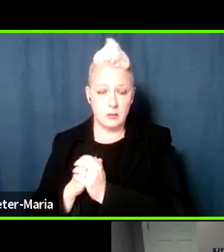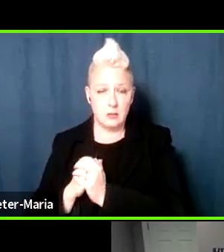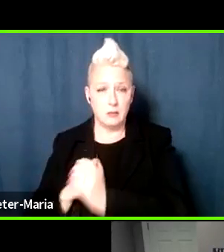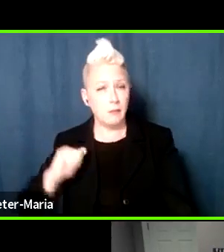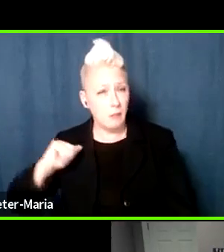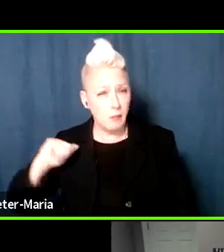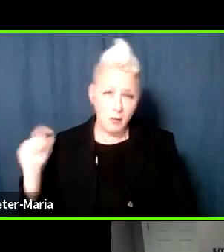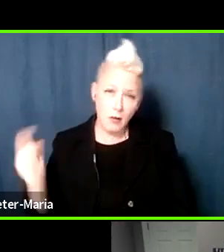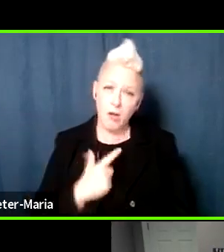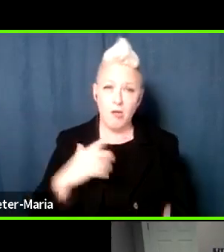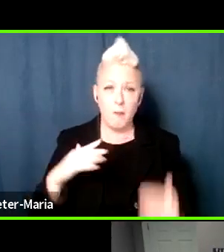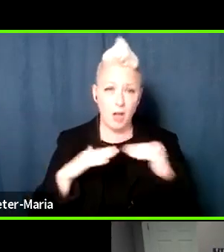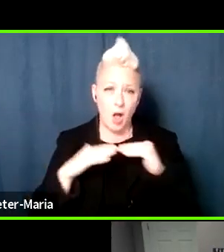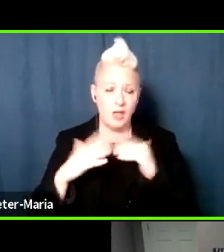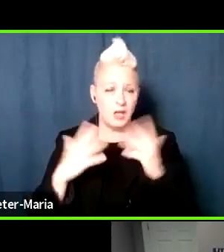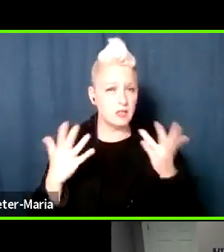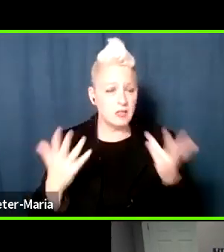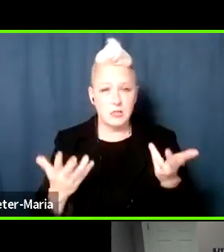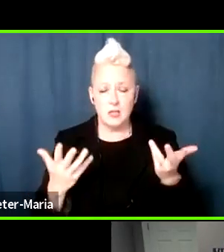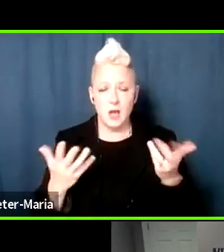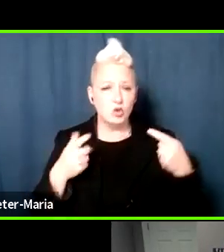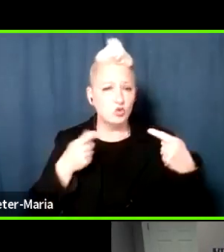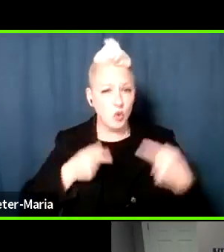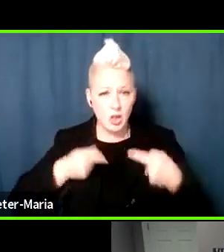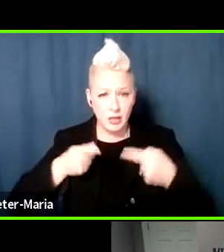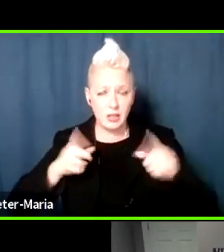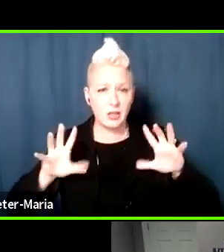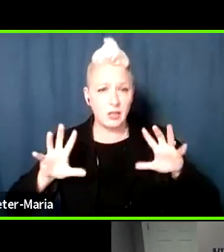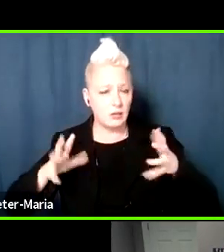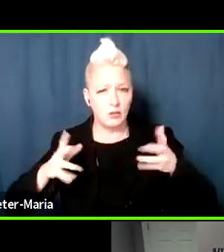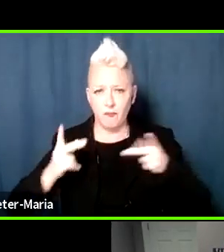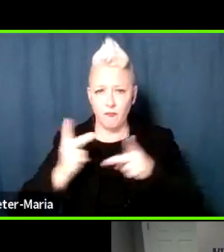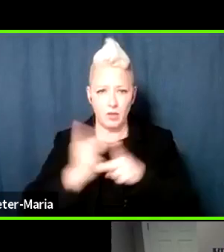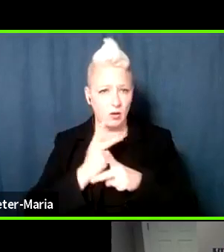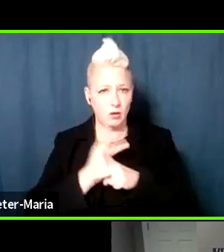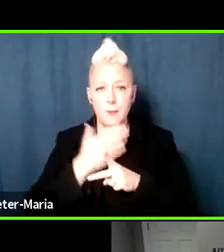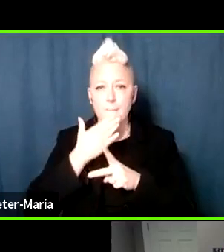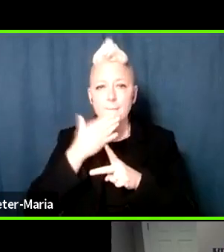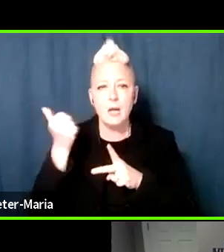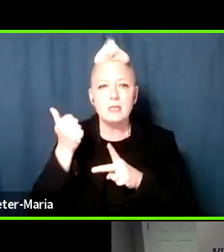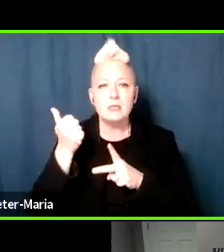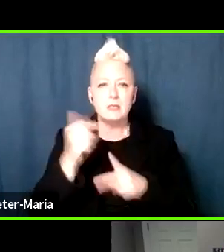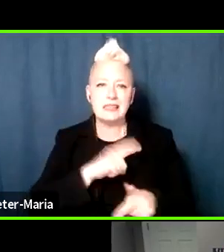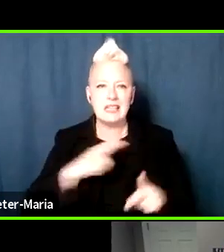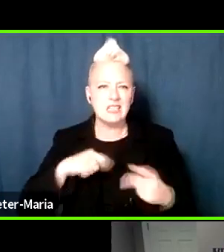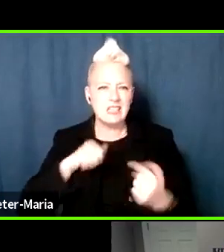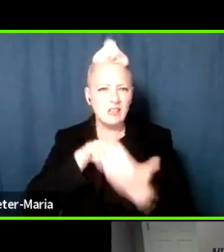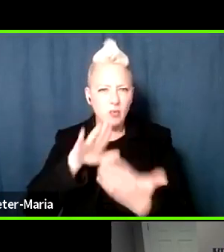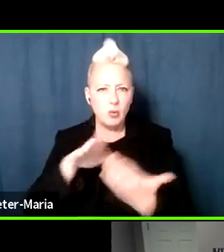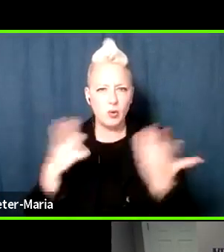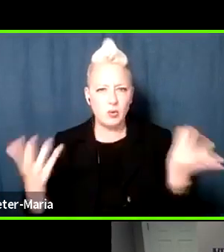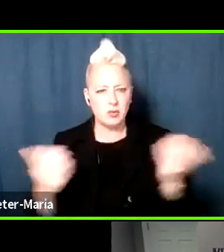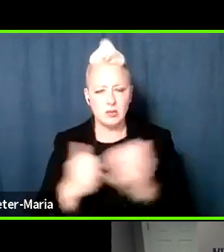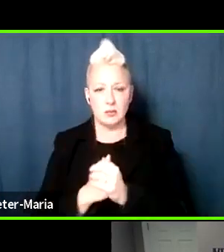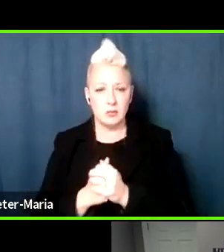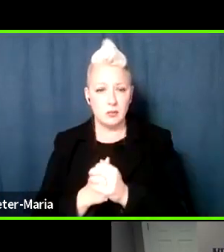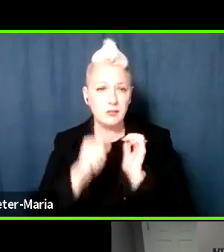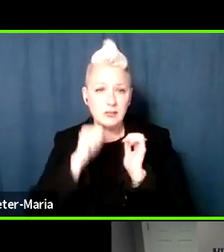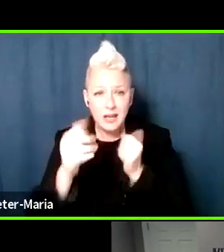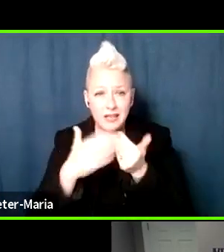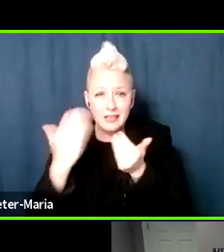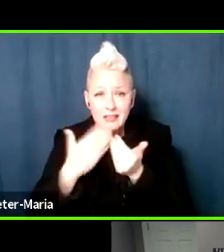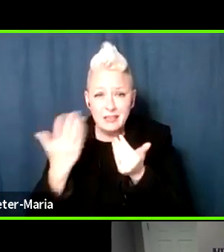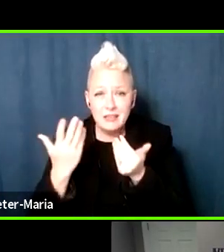colleagues are struggling collectively to find the best legislative approach. It's not, it's not an easy thing